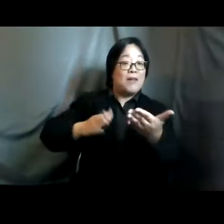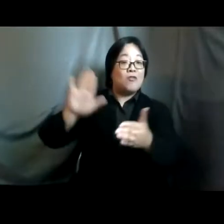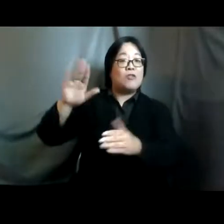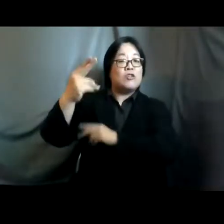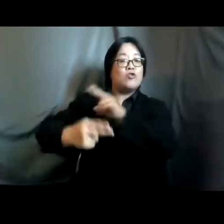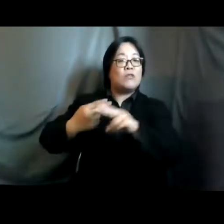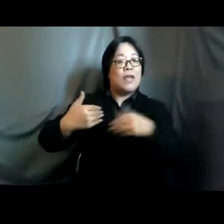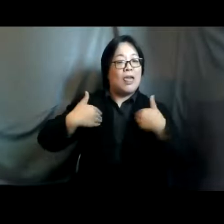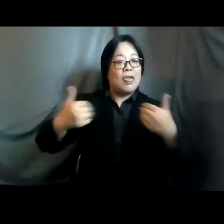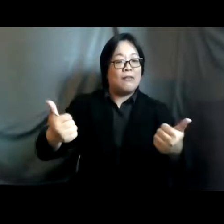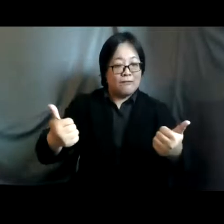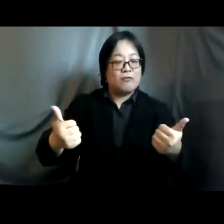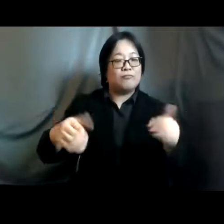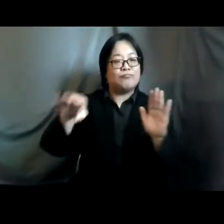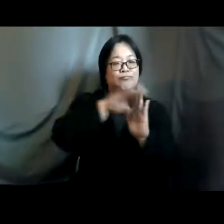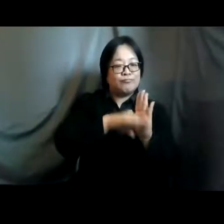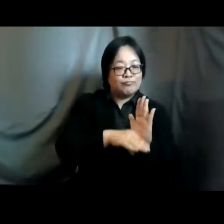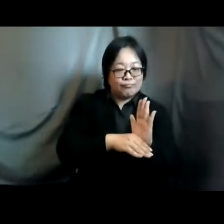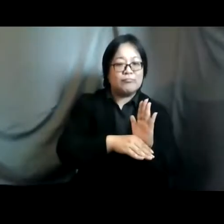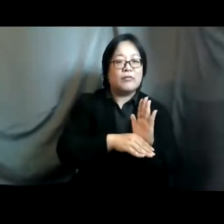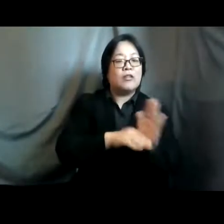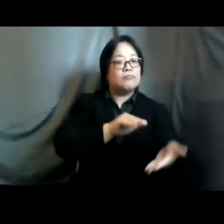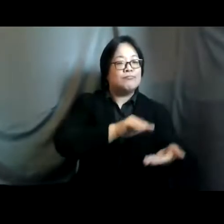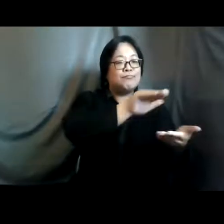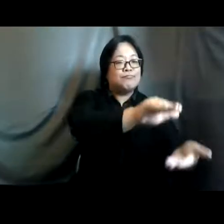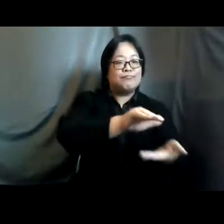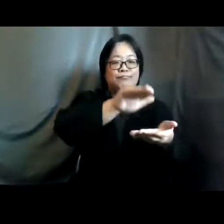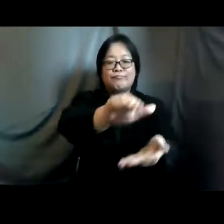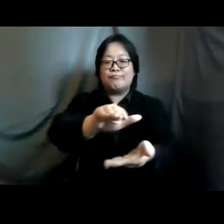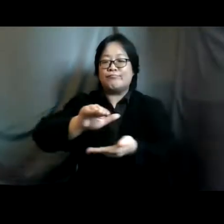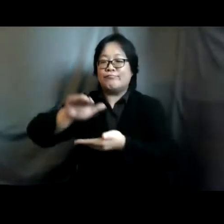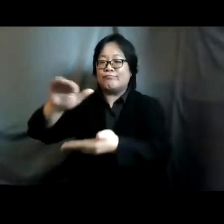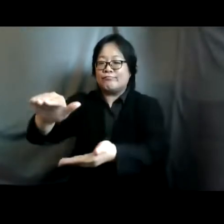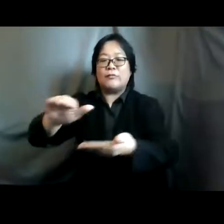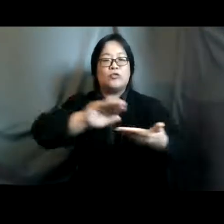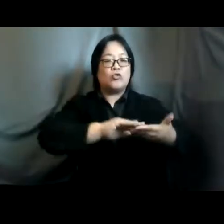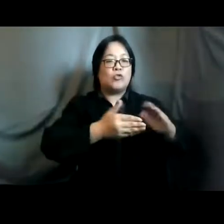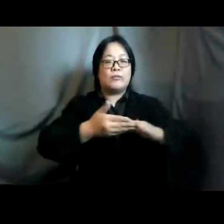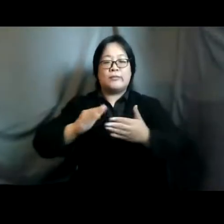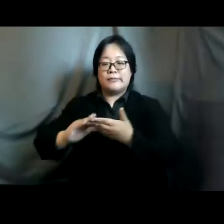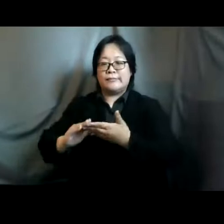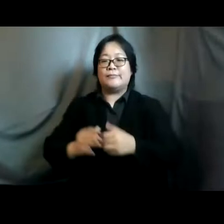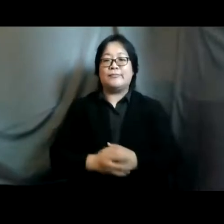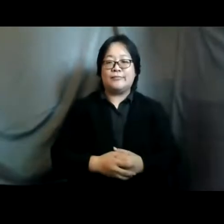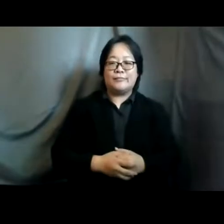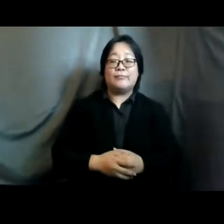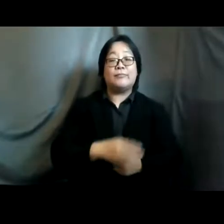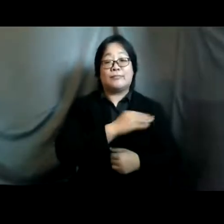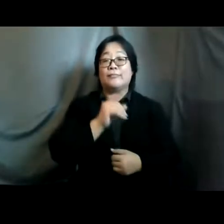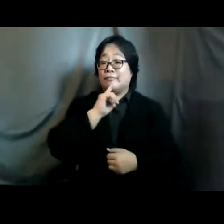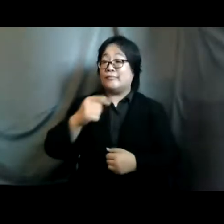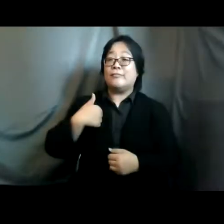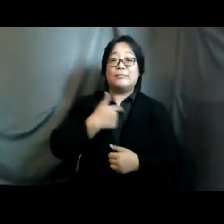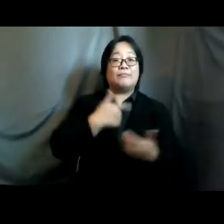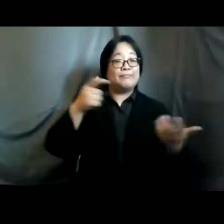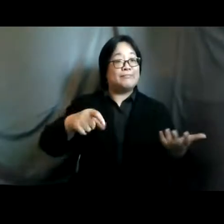core packages that are delivered to the communities and of course we need to see